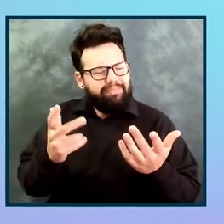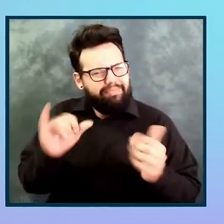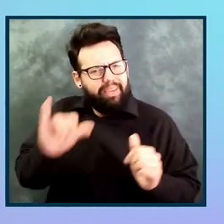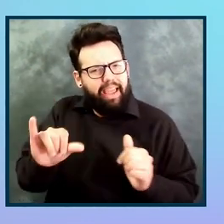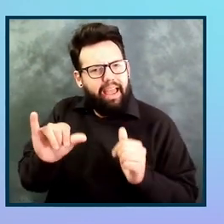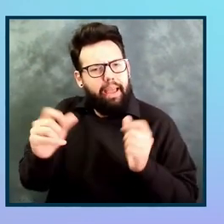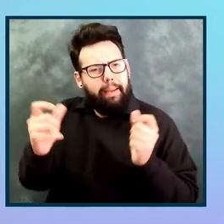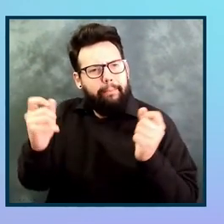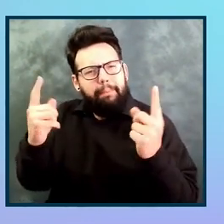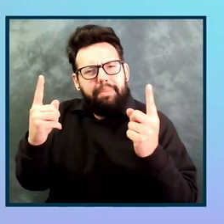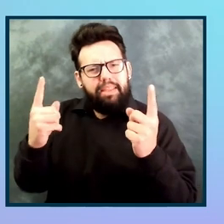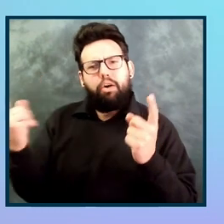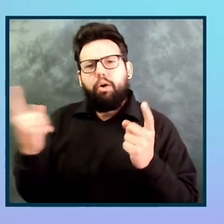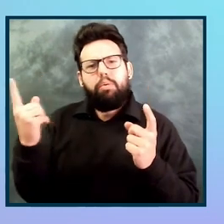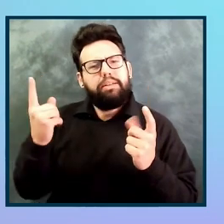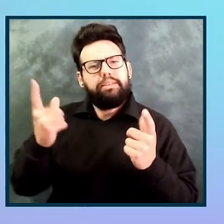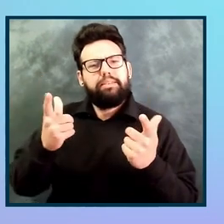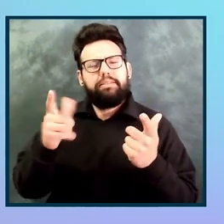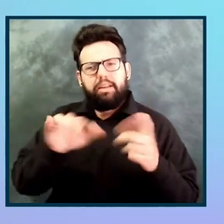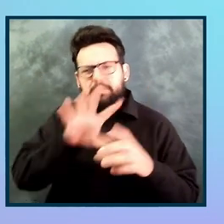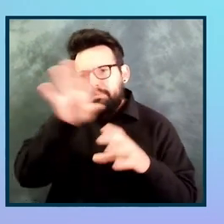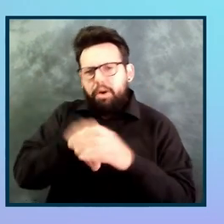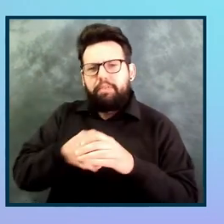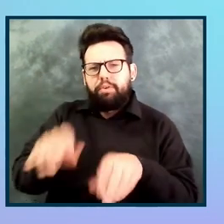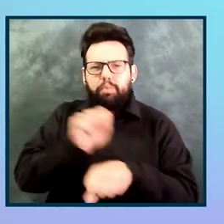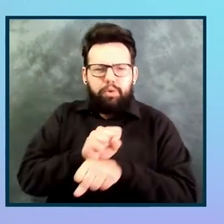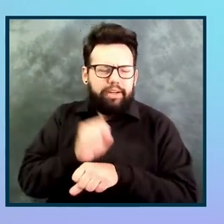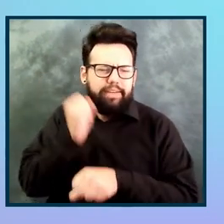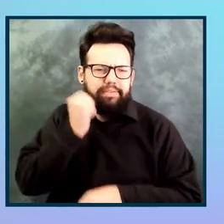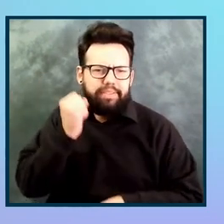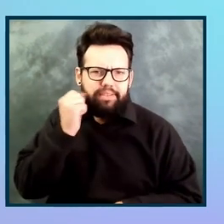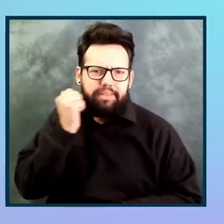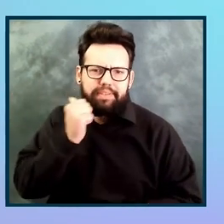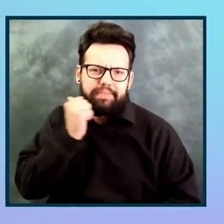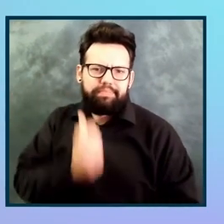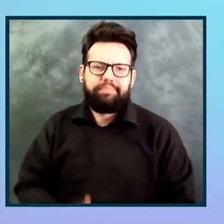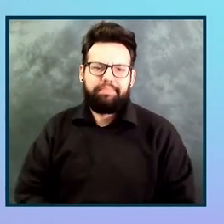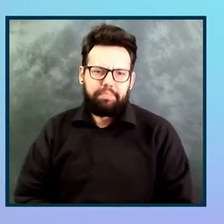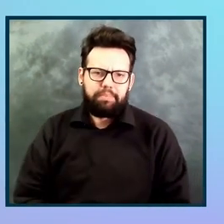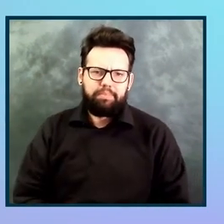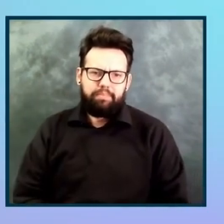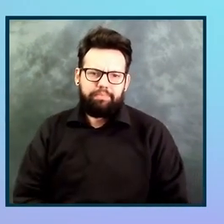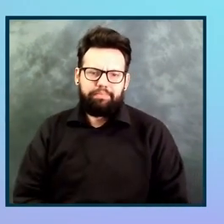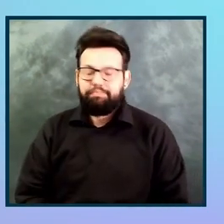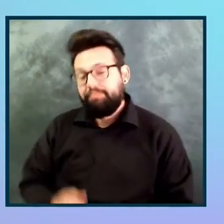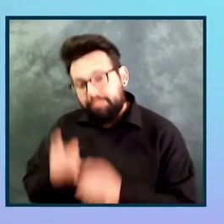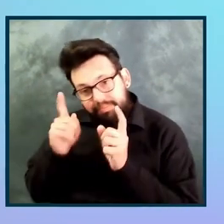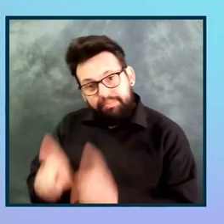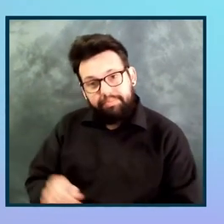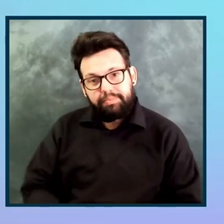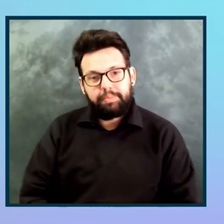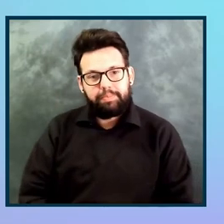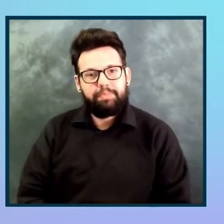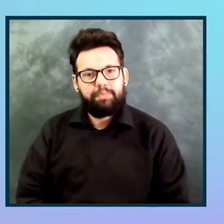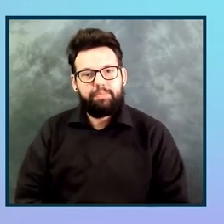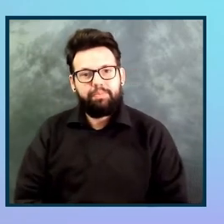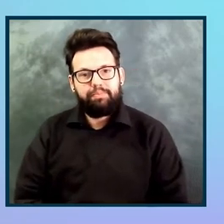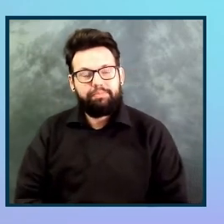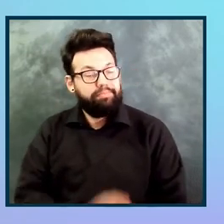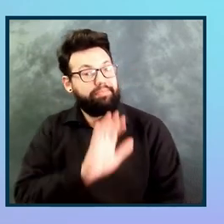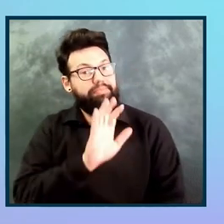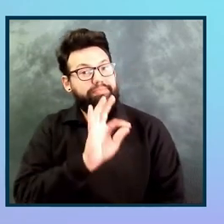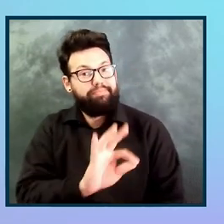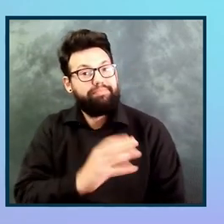a task list. That never makes the job easier. Agreed. Awesome. Thank you.